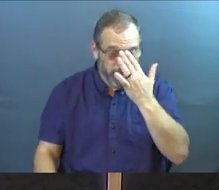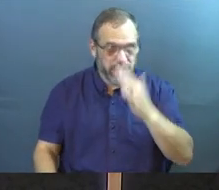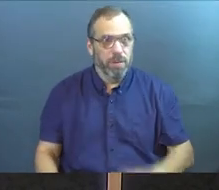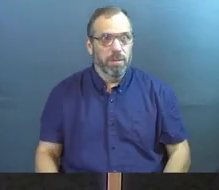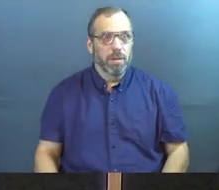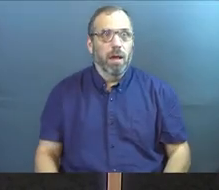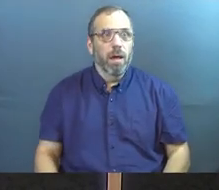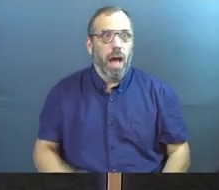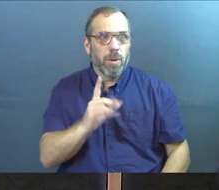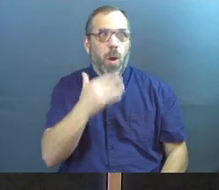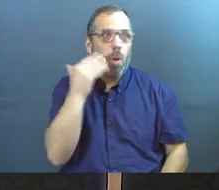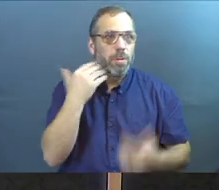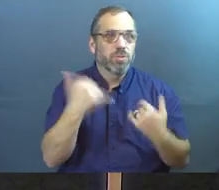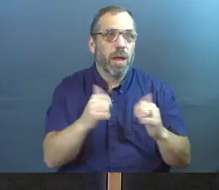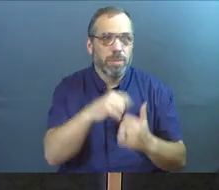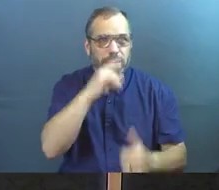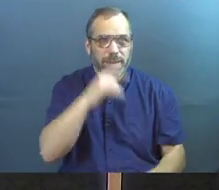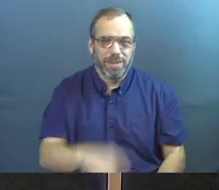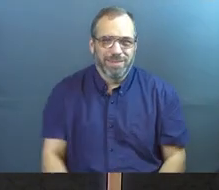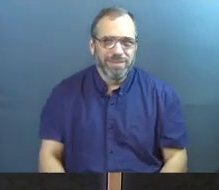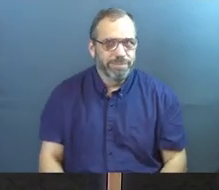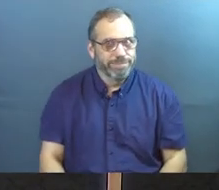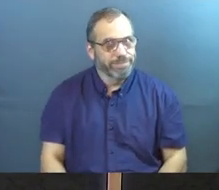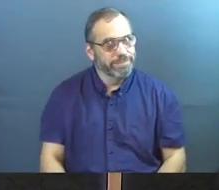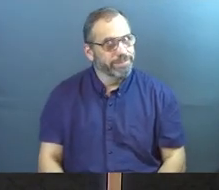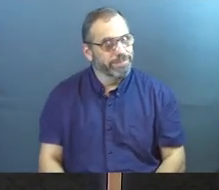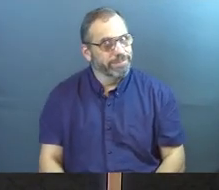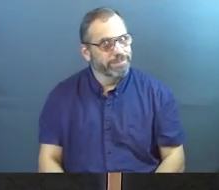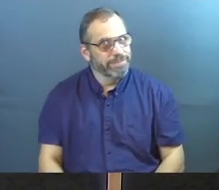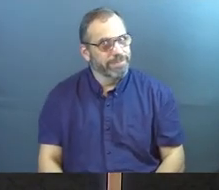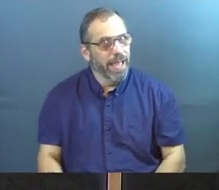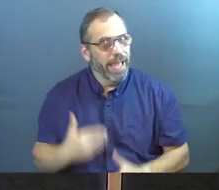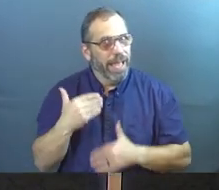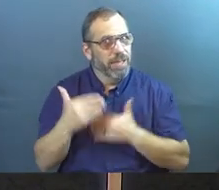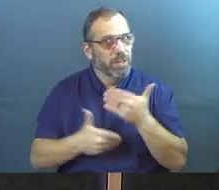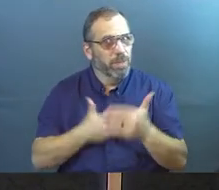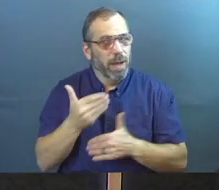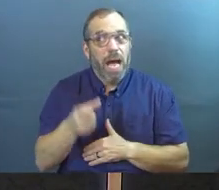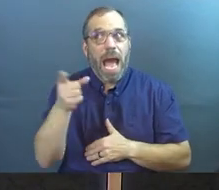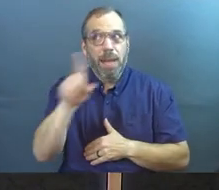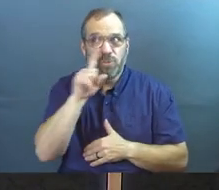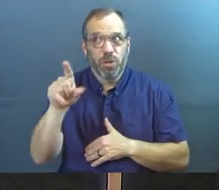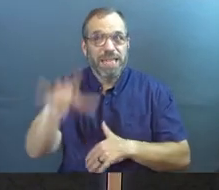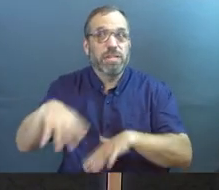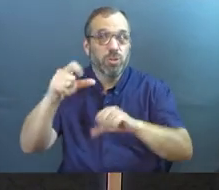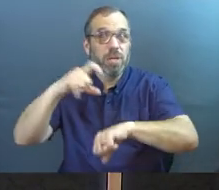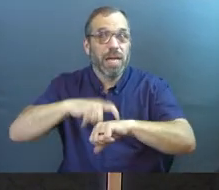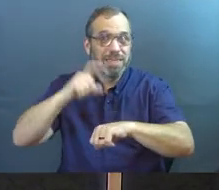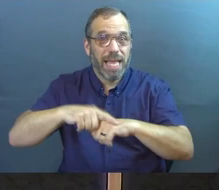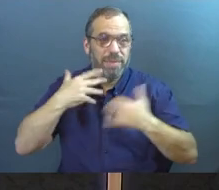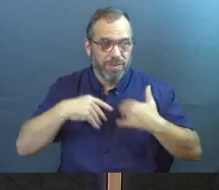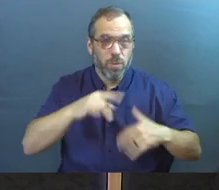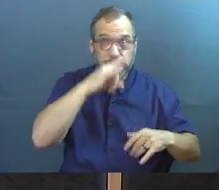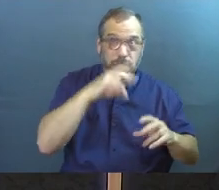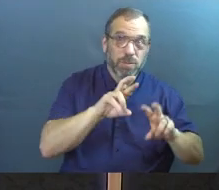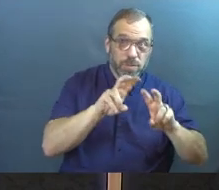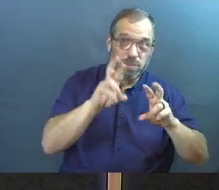Some of are like, I'm going to go right home and try that with my kids. Again, it's a process. I'm sure she built that over time. So